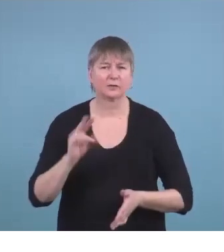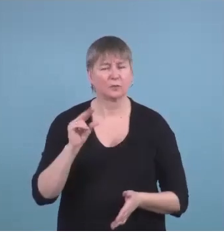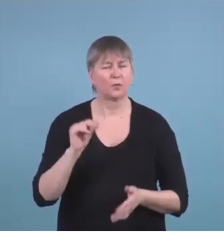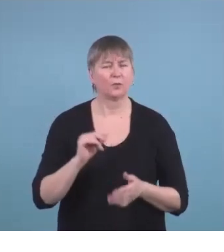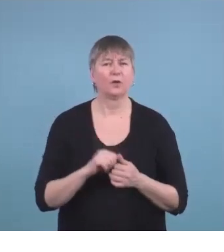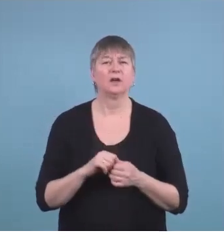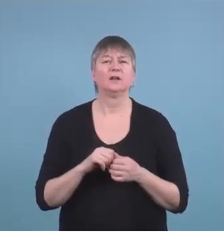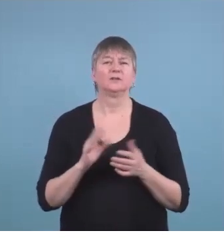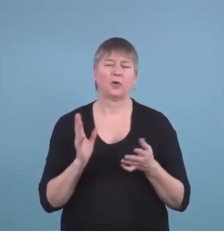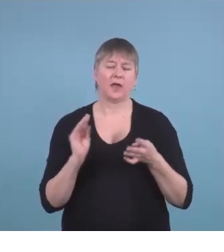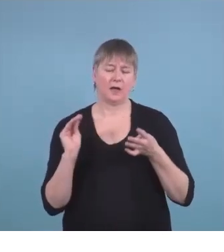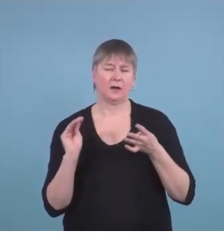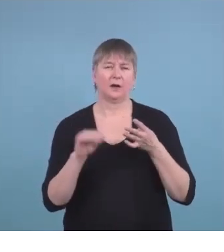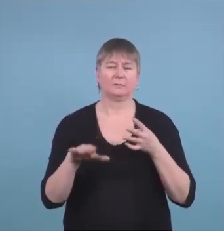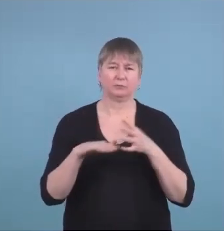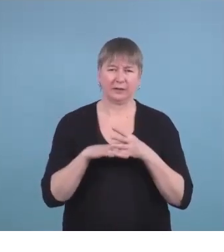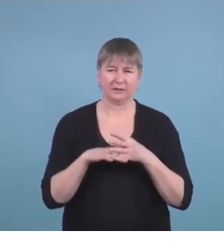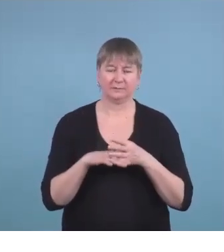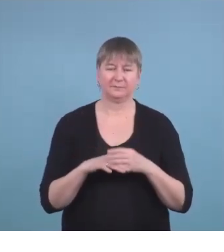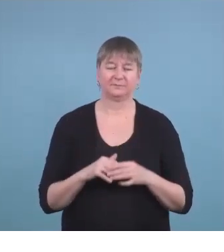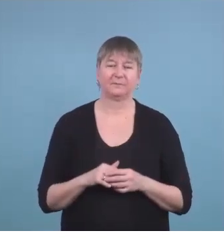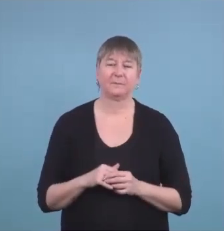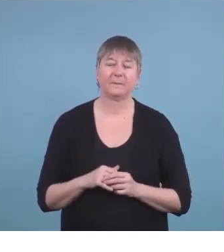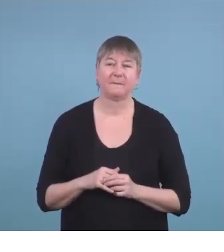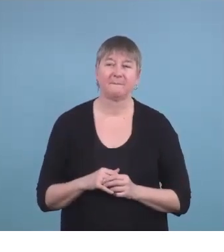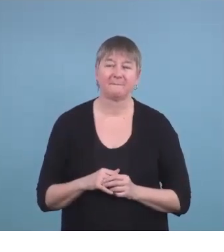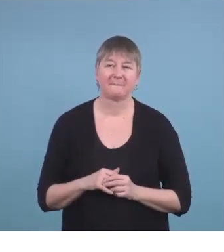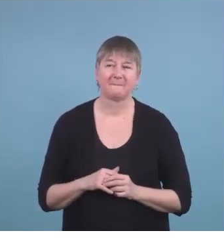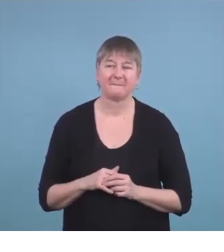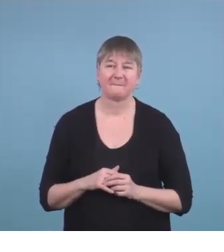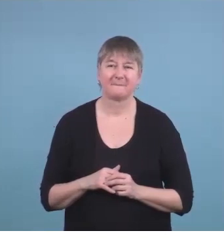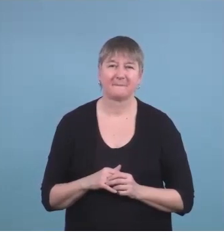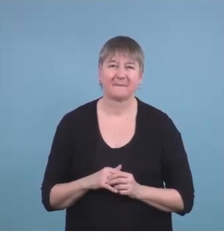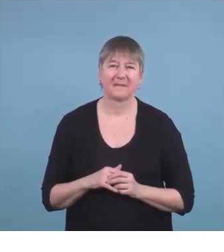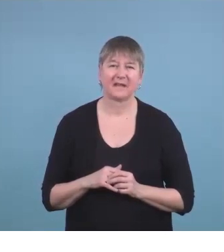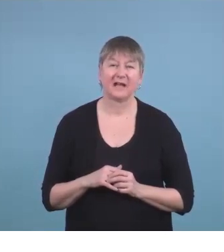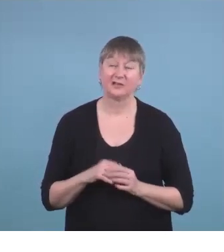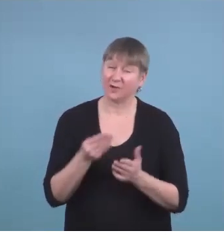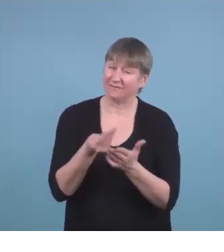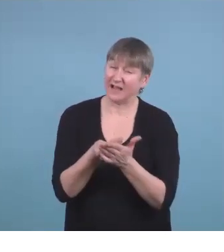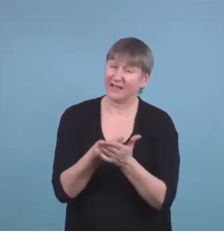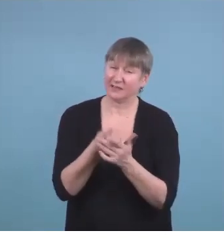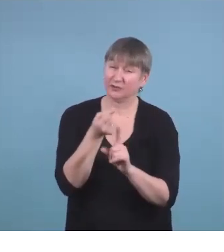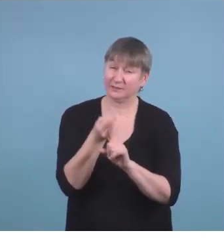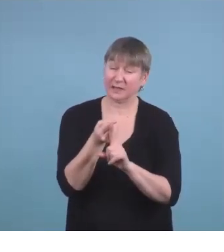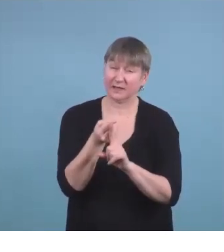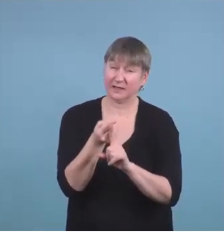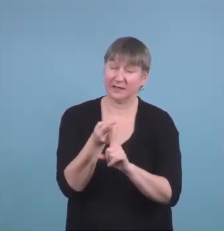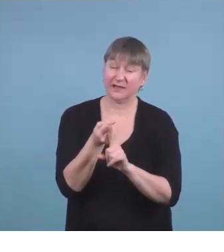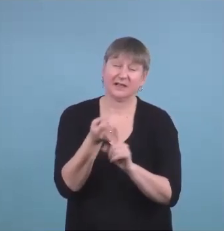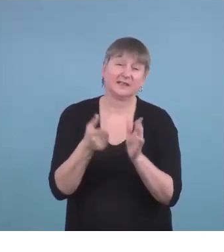The problem this creates financially is that it can mean that you have to book